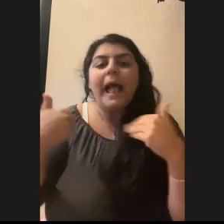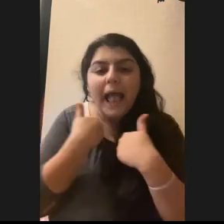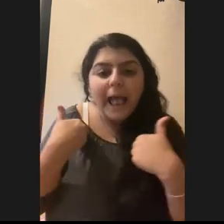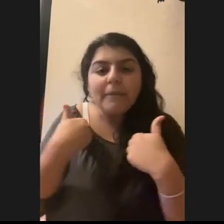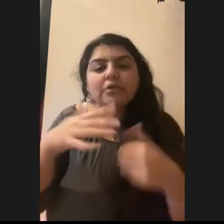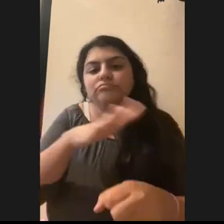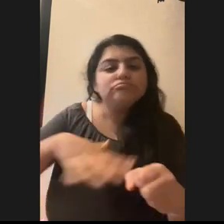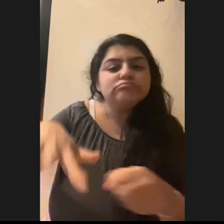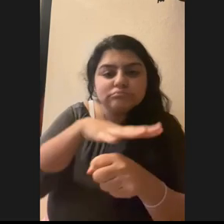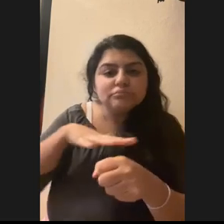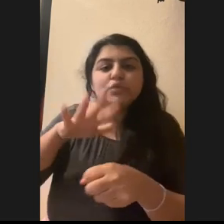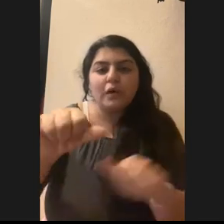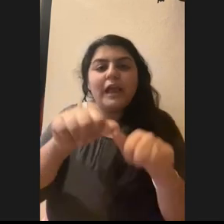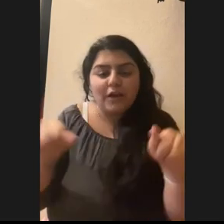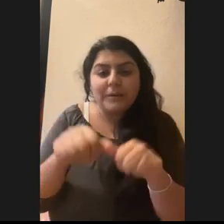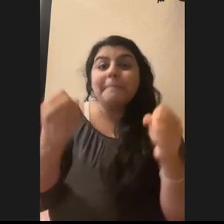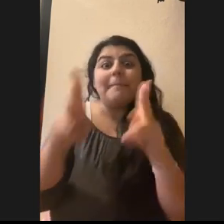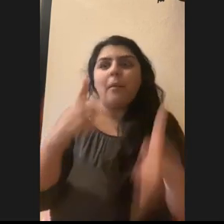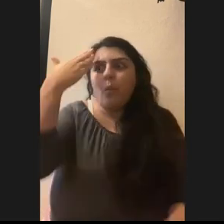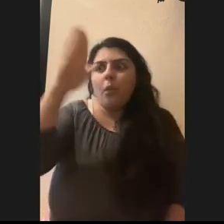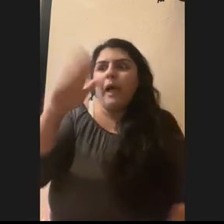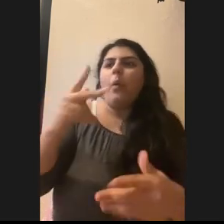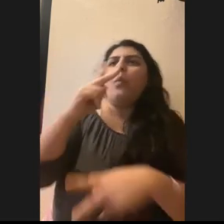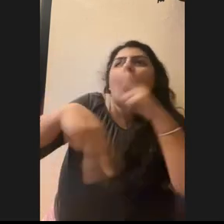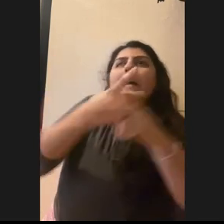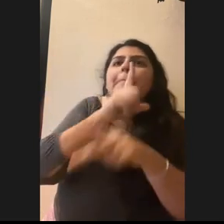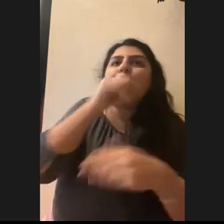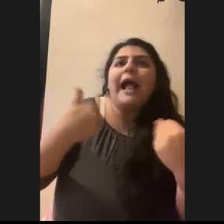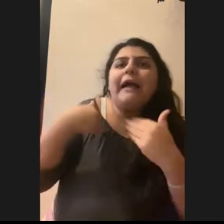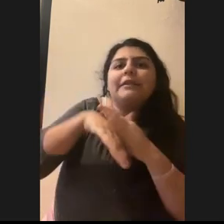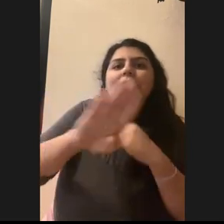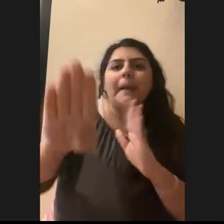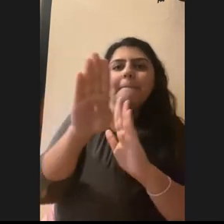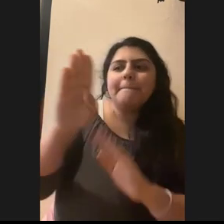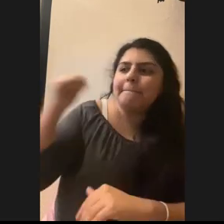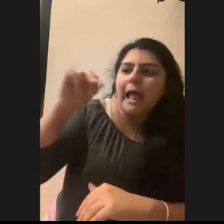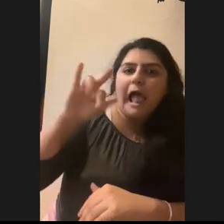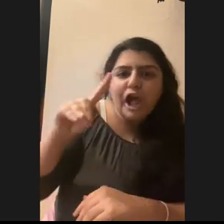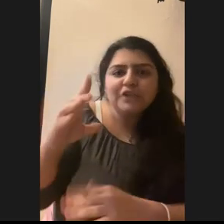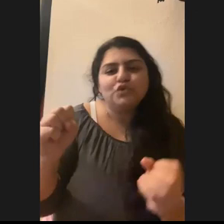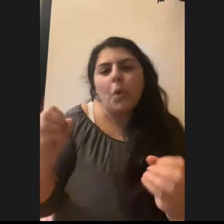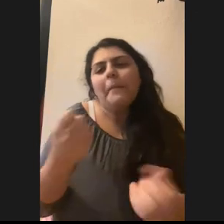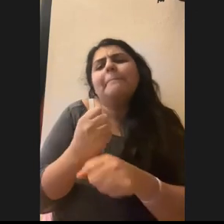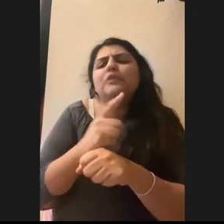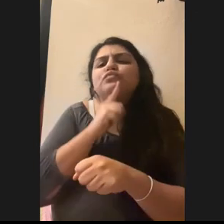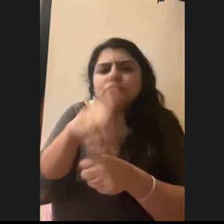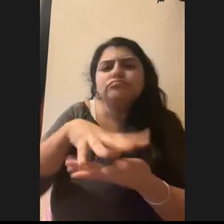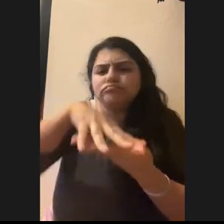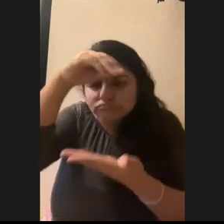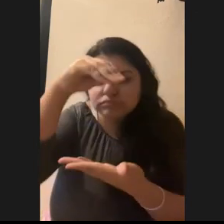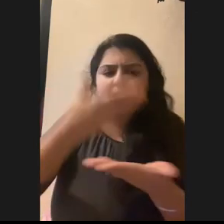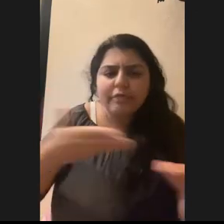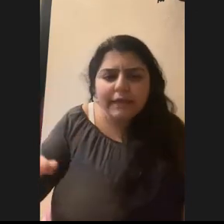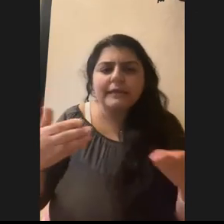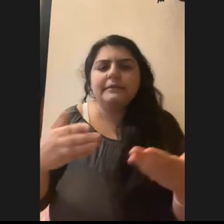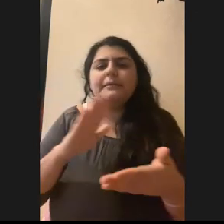people don't even know the birds in their backyard. So learn those things, learn how to help them and learn what you're interested, interested in and what's around you.